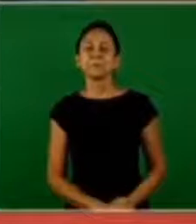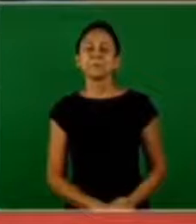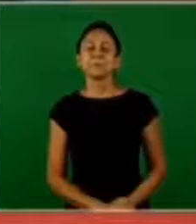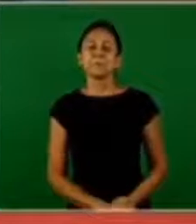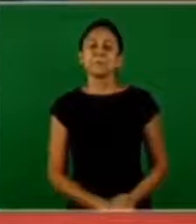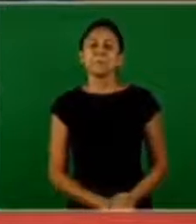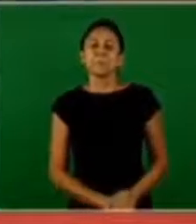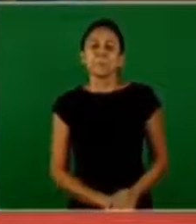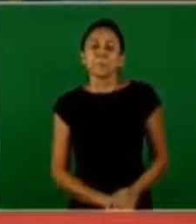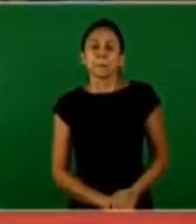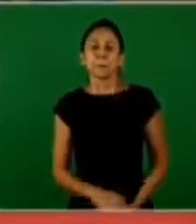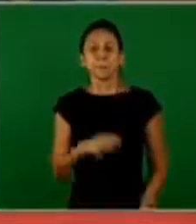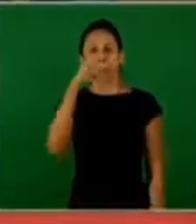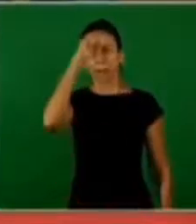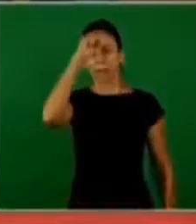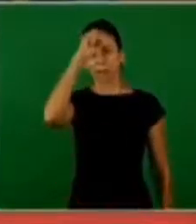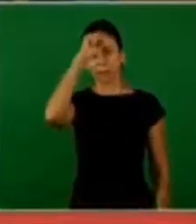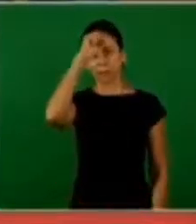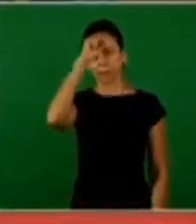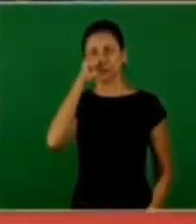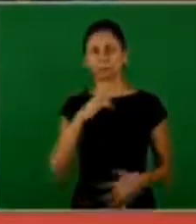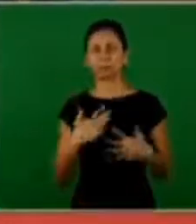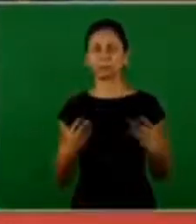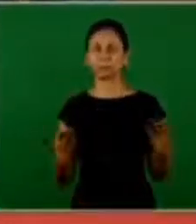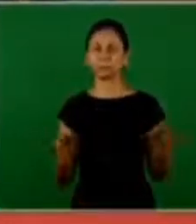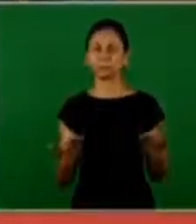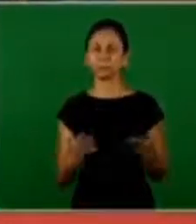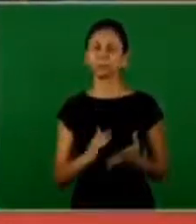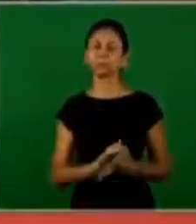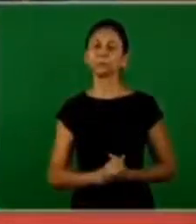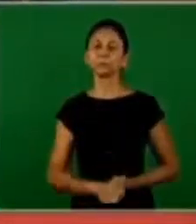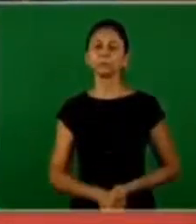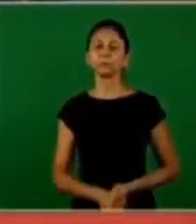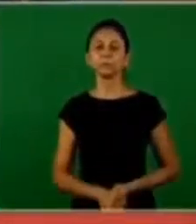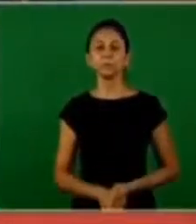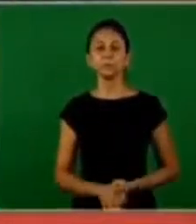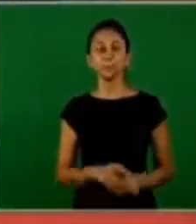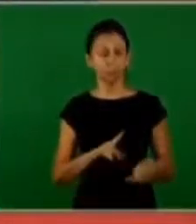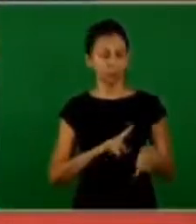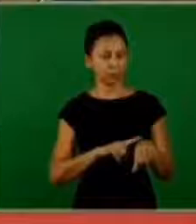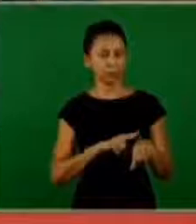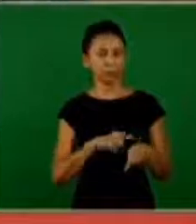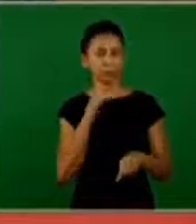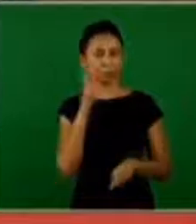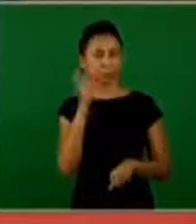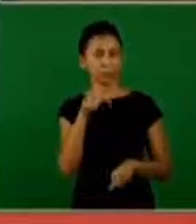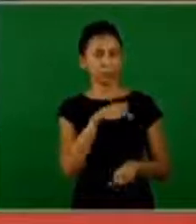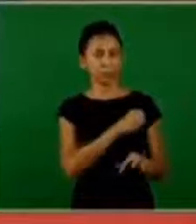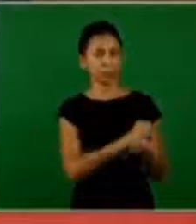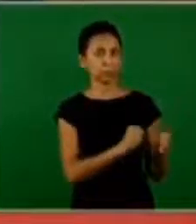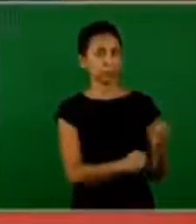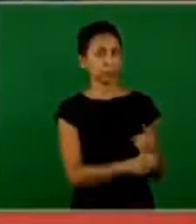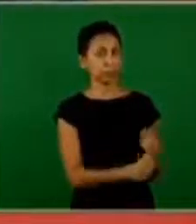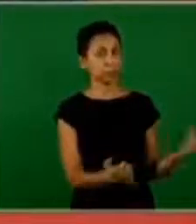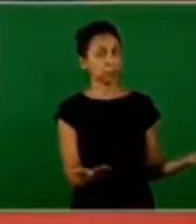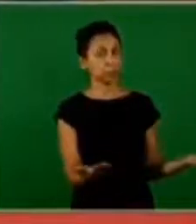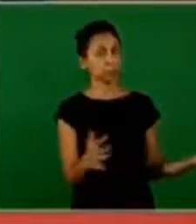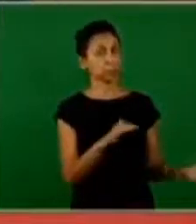you've seen and you've learned about a time called soon.